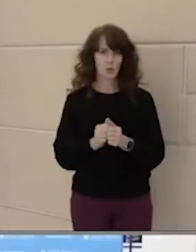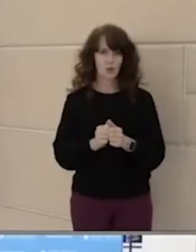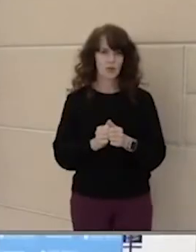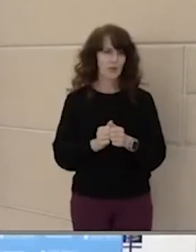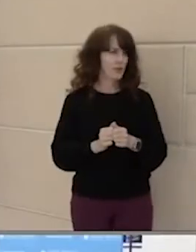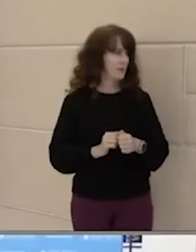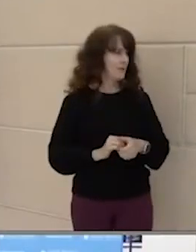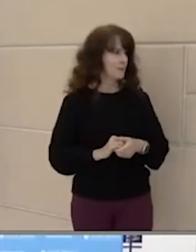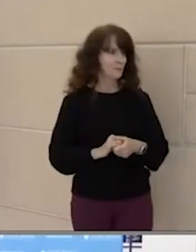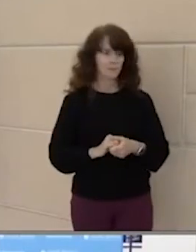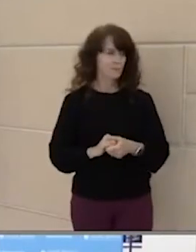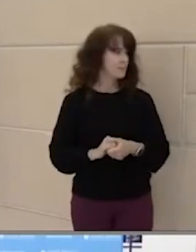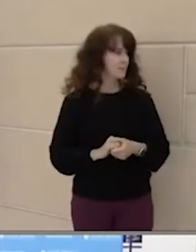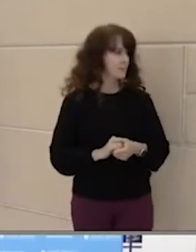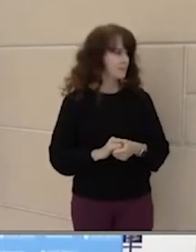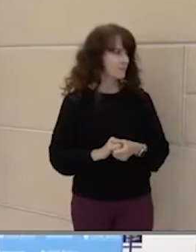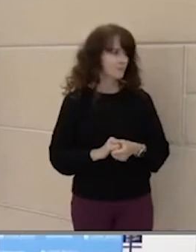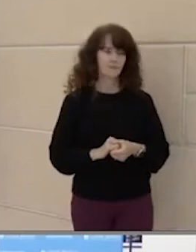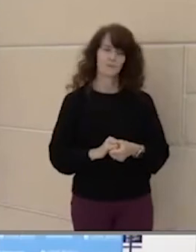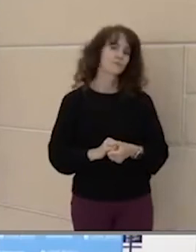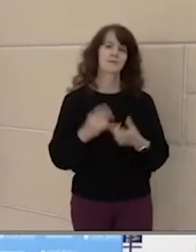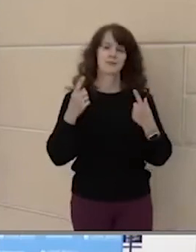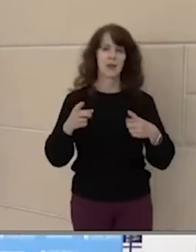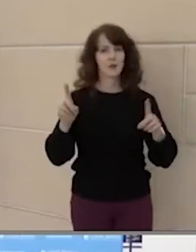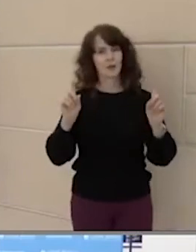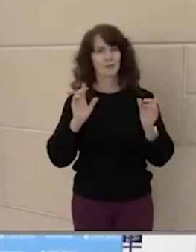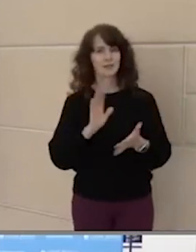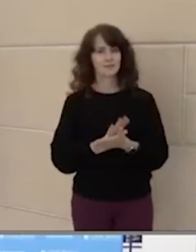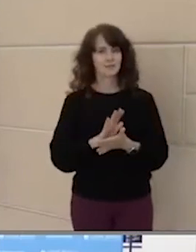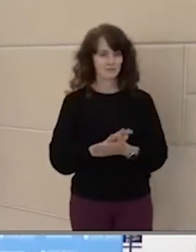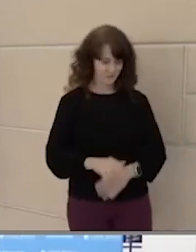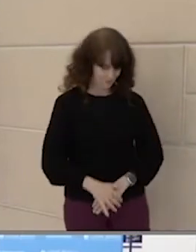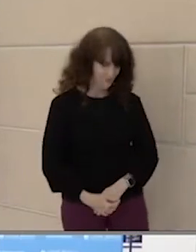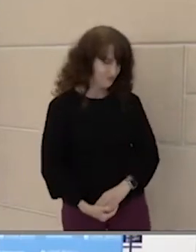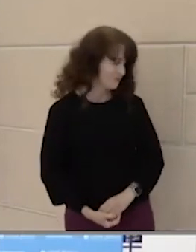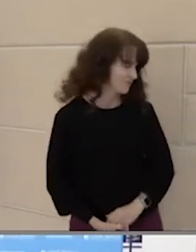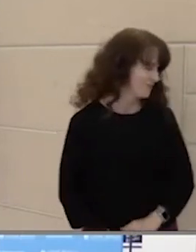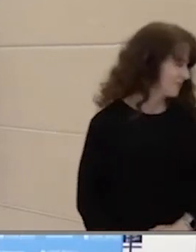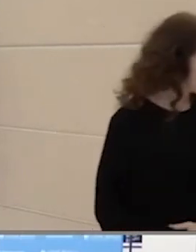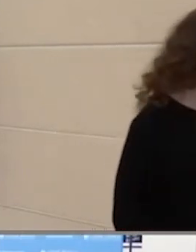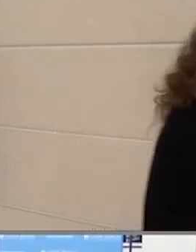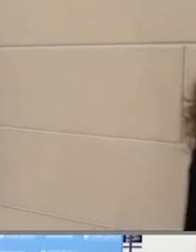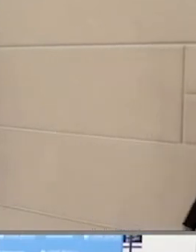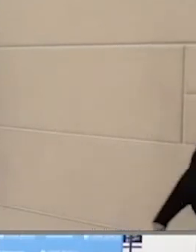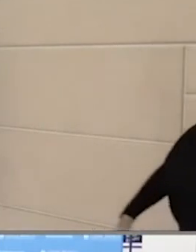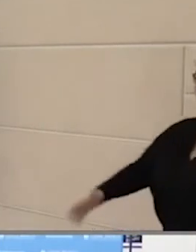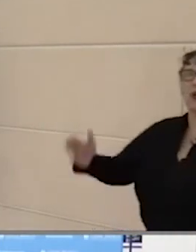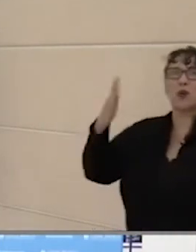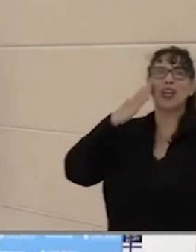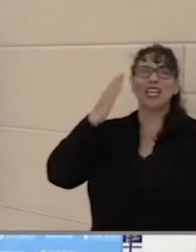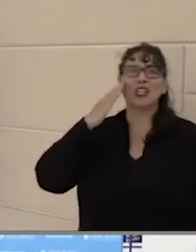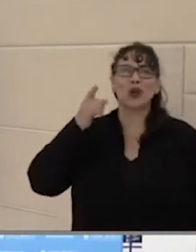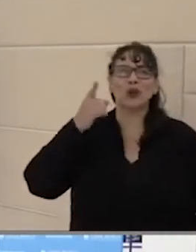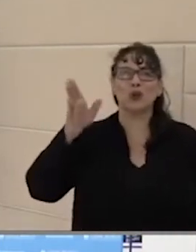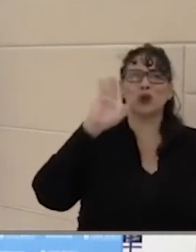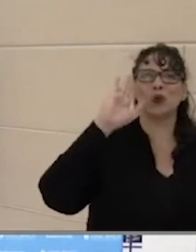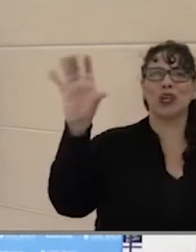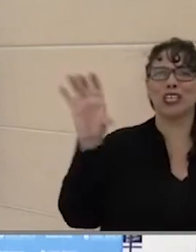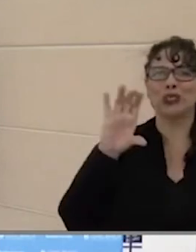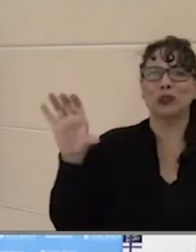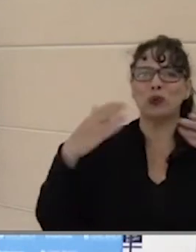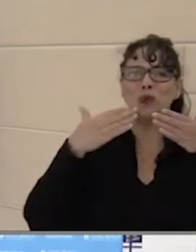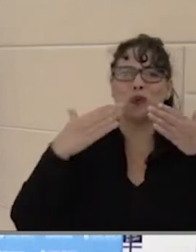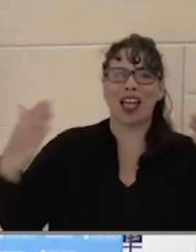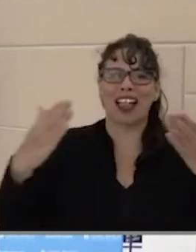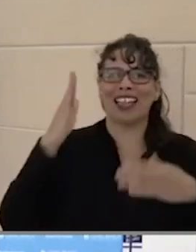Wow. Okay. you. Very accomplished. Well, we know you'll do well in the future also. Thanks again,